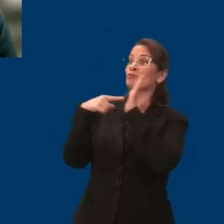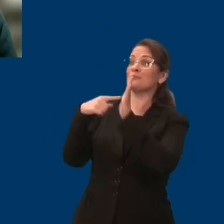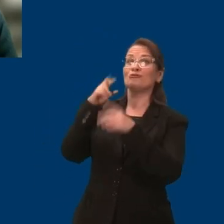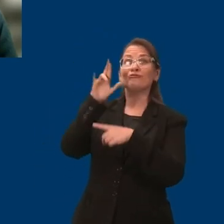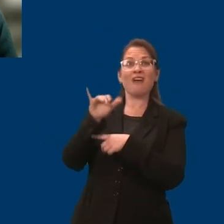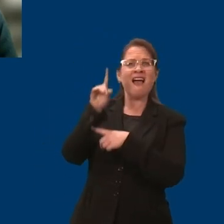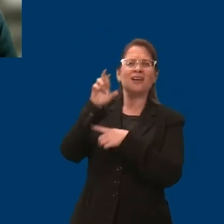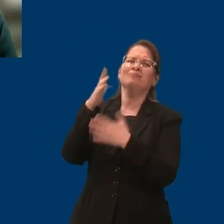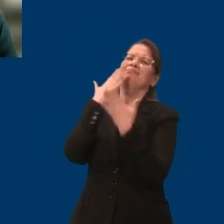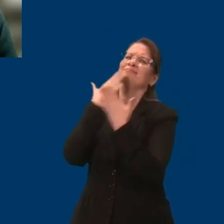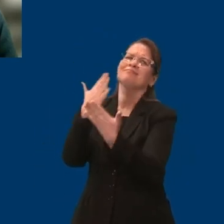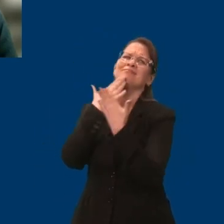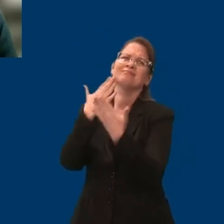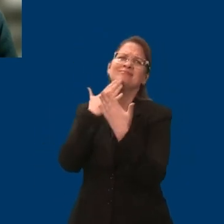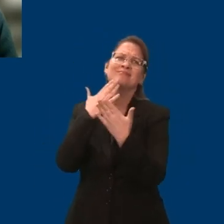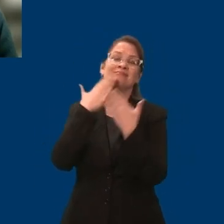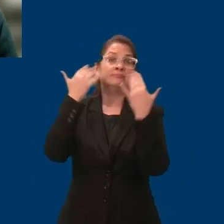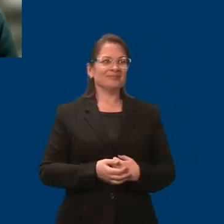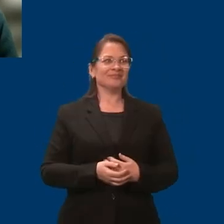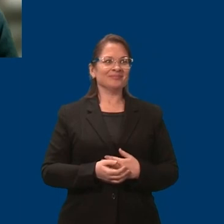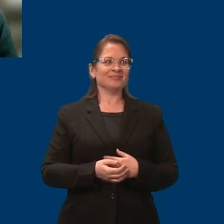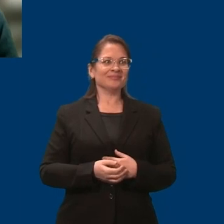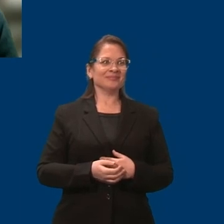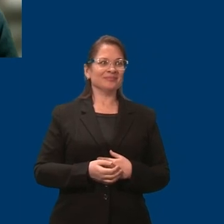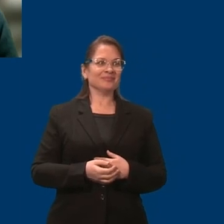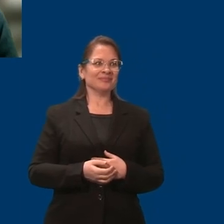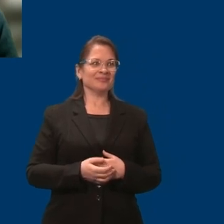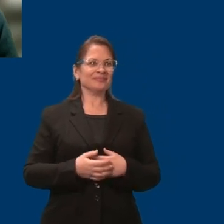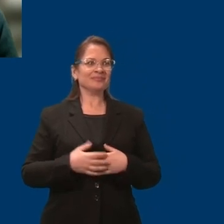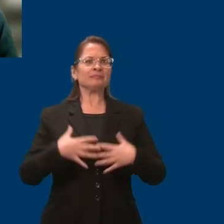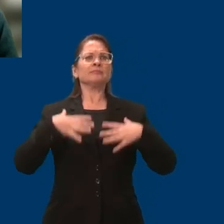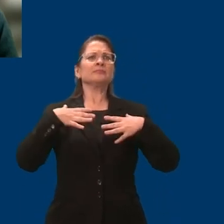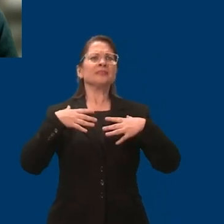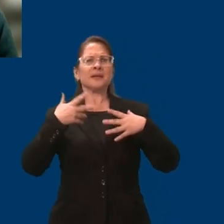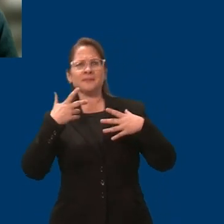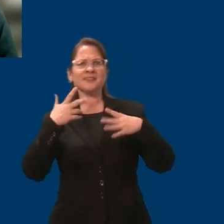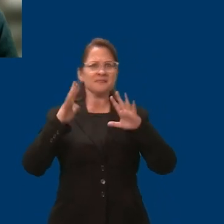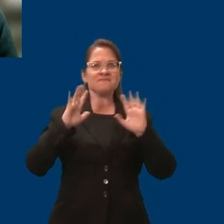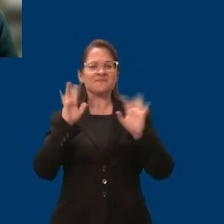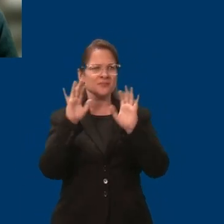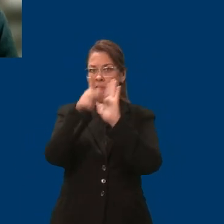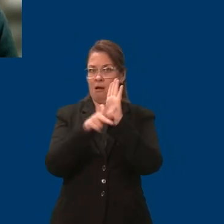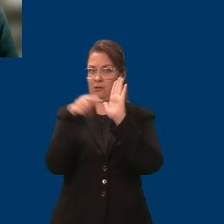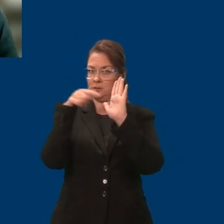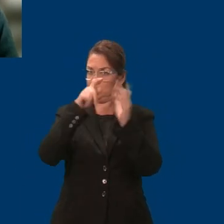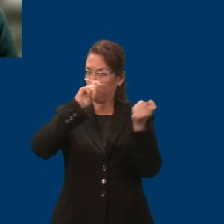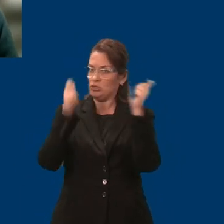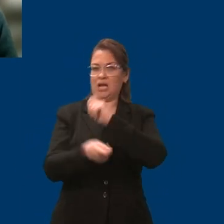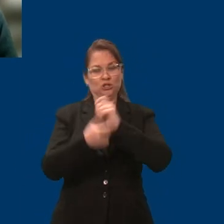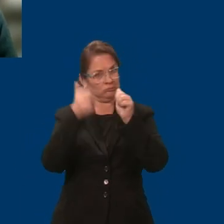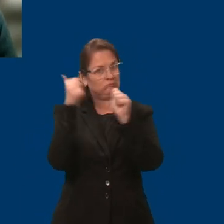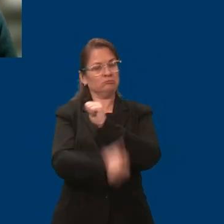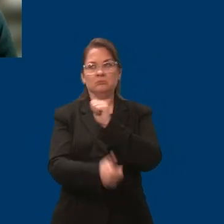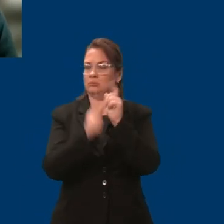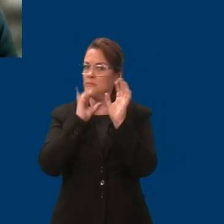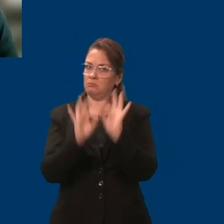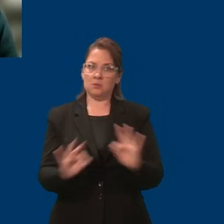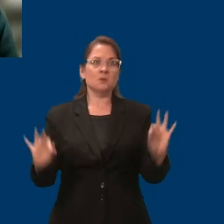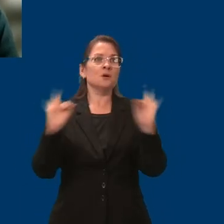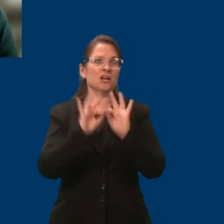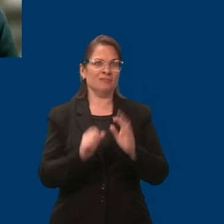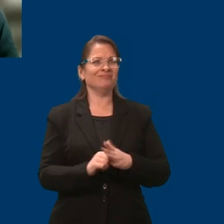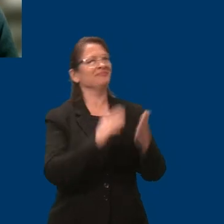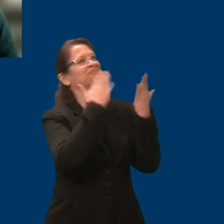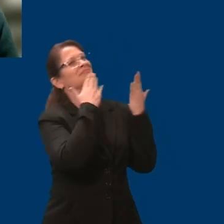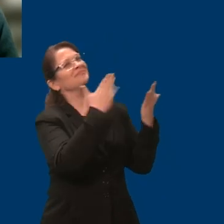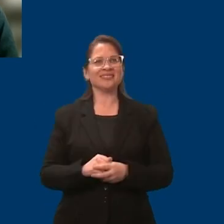important policy change. What would this policy change do? Hello everyone, I'm Representative Liz